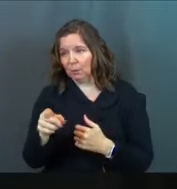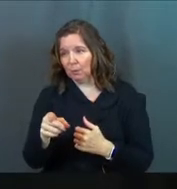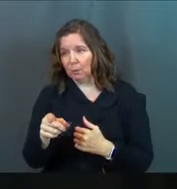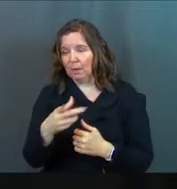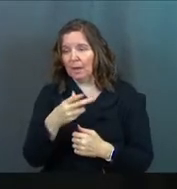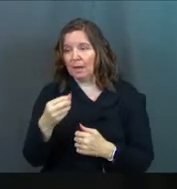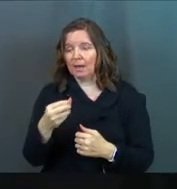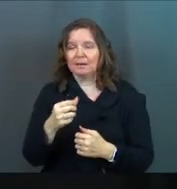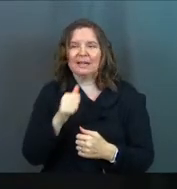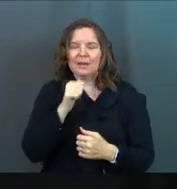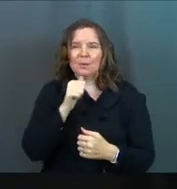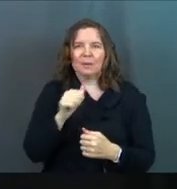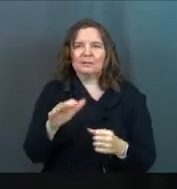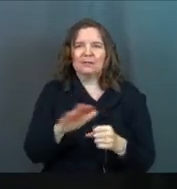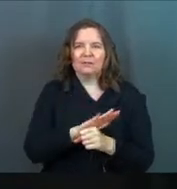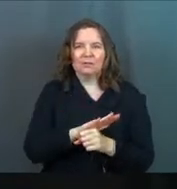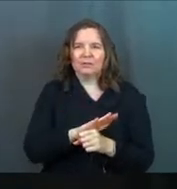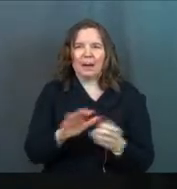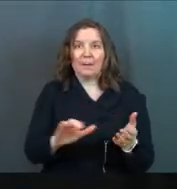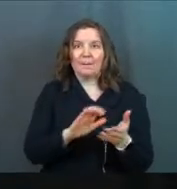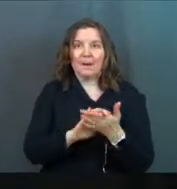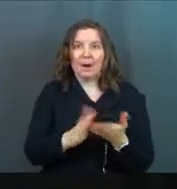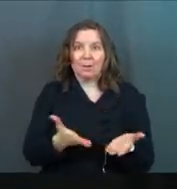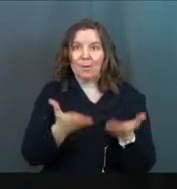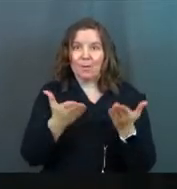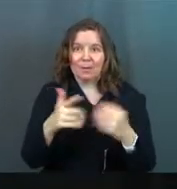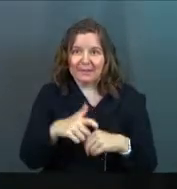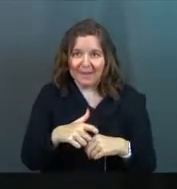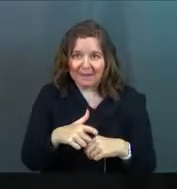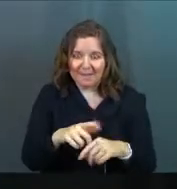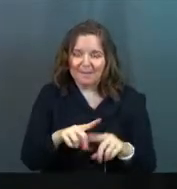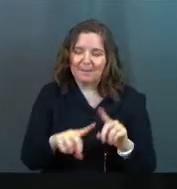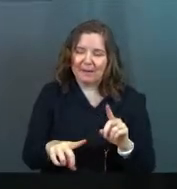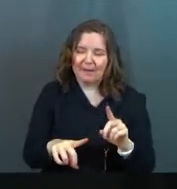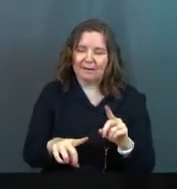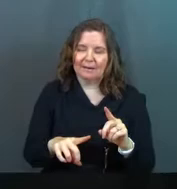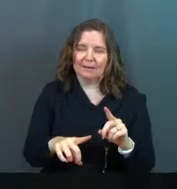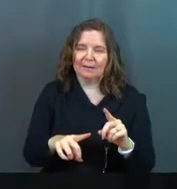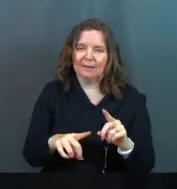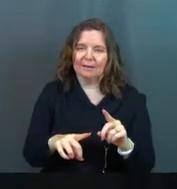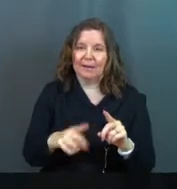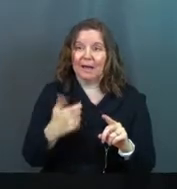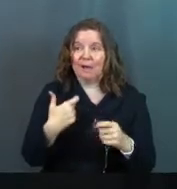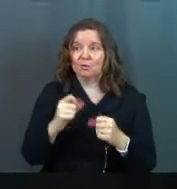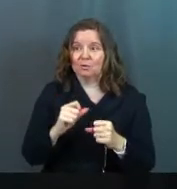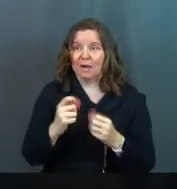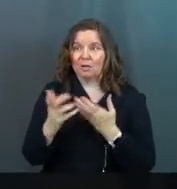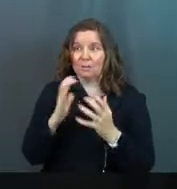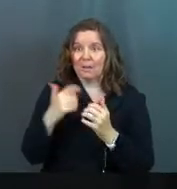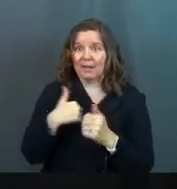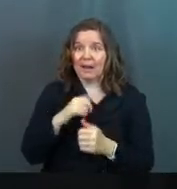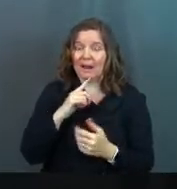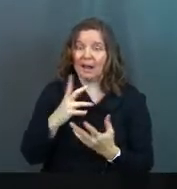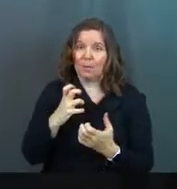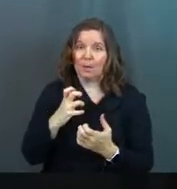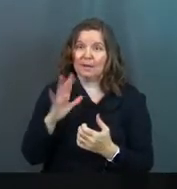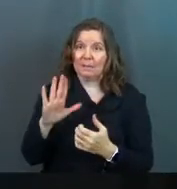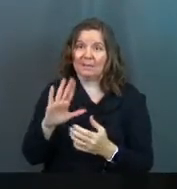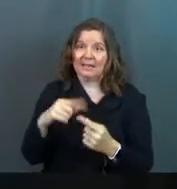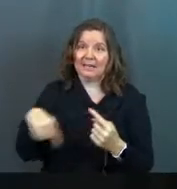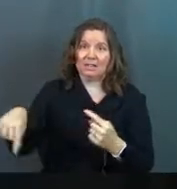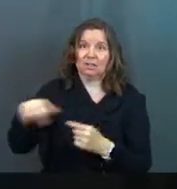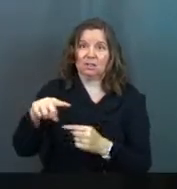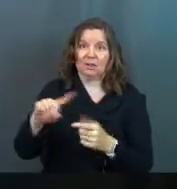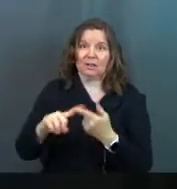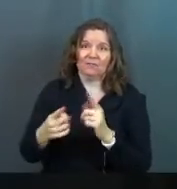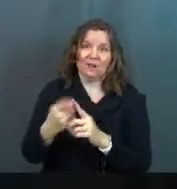you. And it wasn't a full-blown marriage proposal at the time, but I was trying to communicate that I wanted to be in his